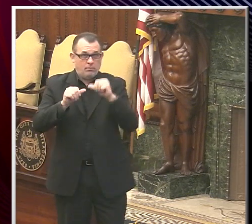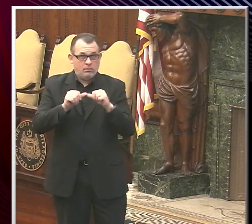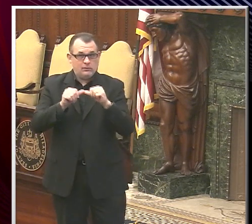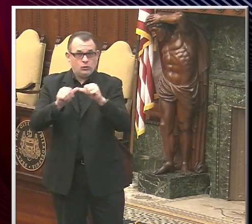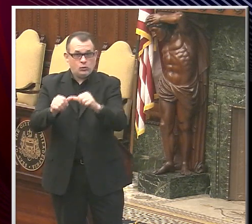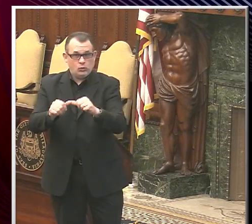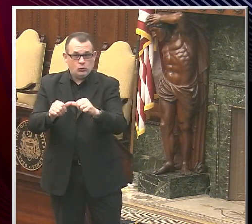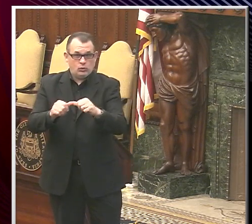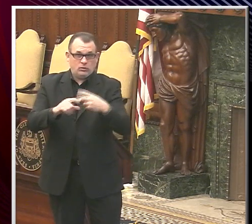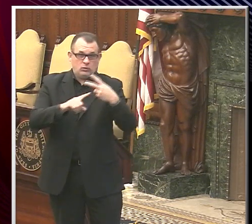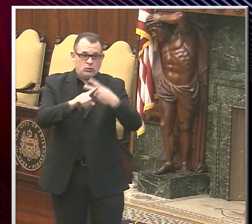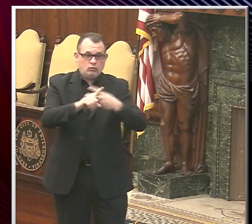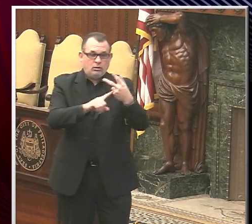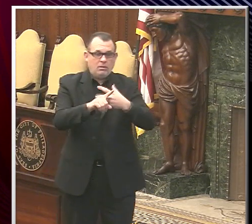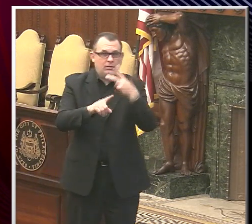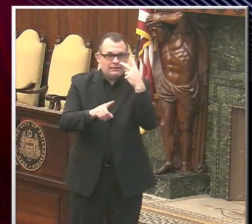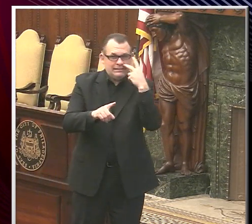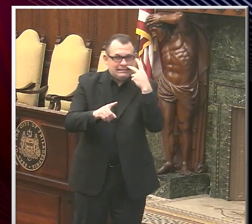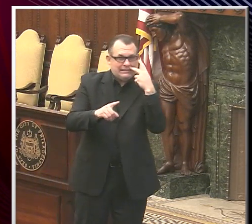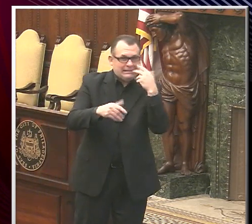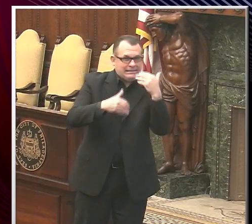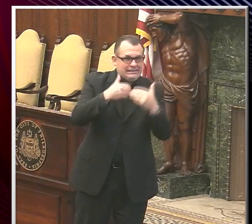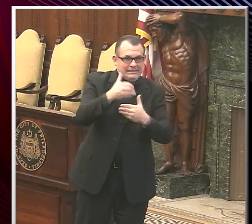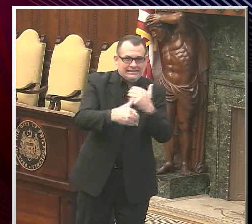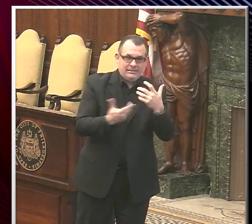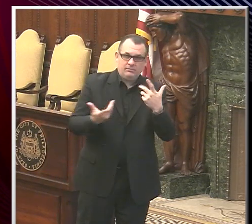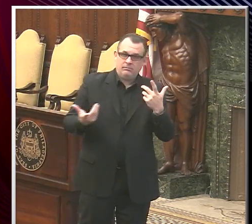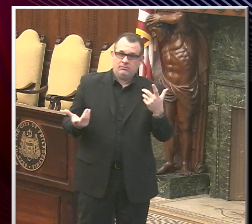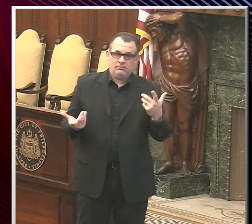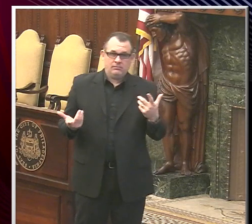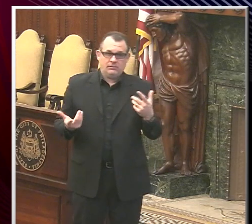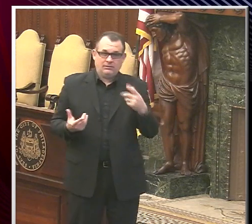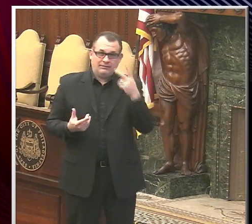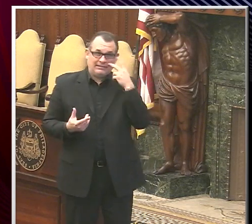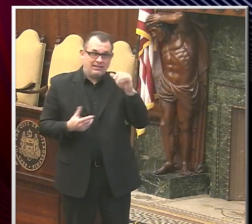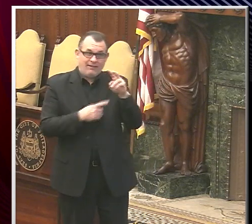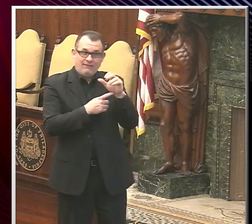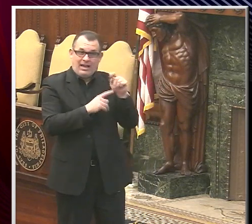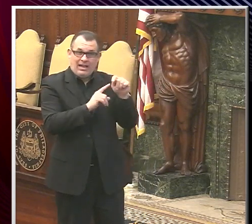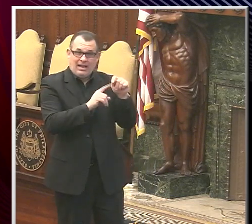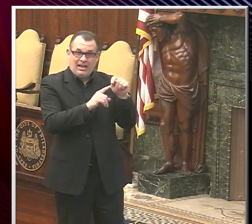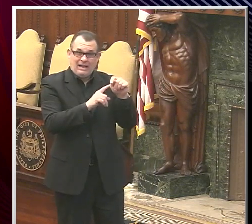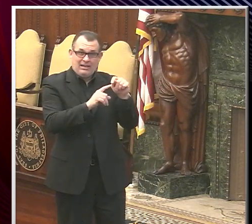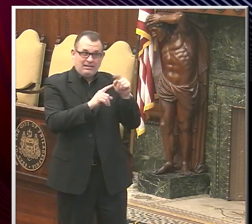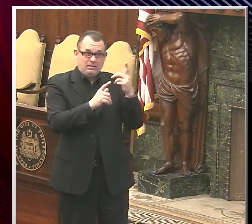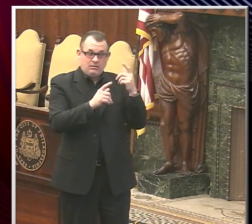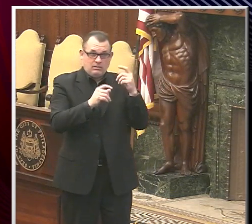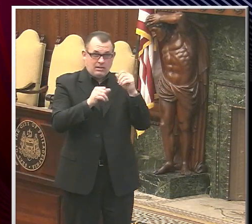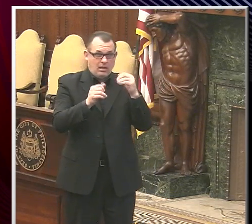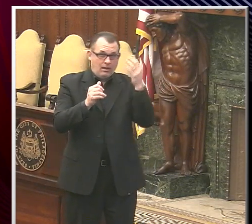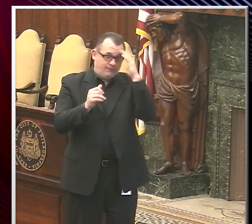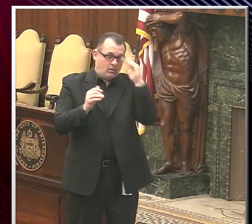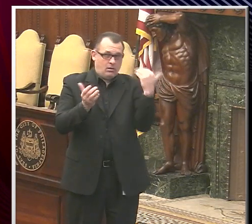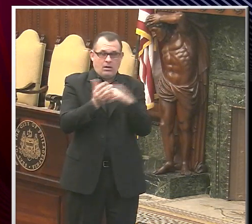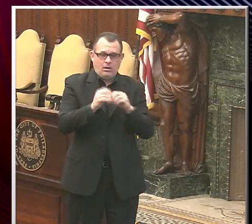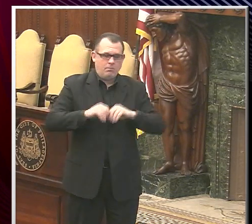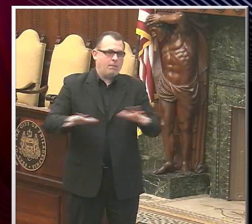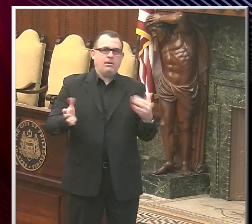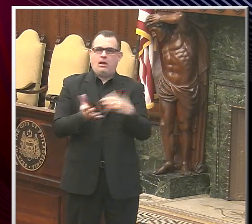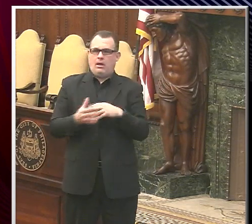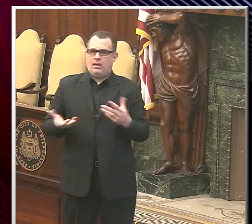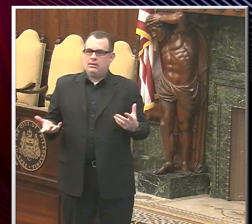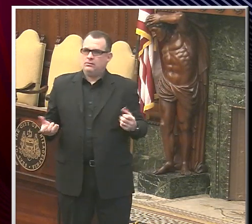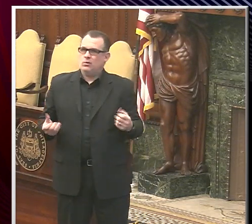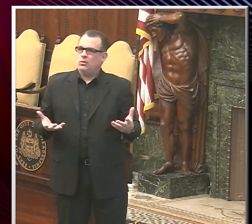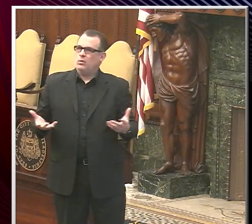or three months. After that, all bets are off whether one of these variants comes into play, and whether that might cause rates to go up, or whether